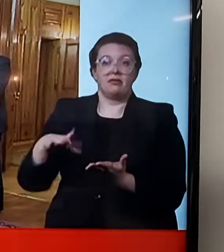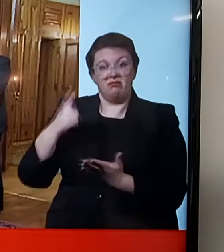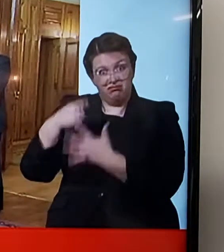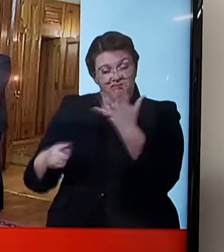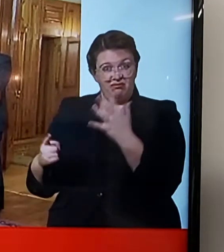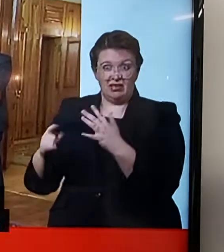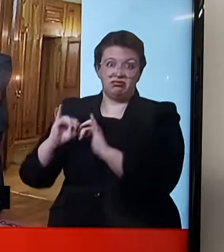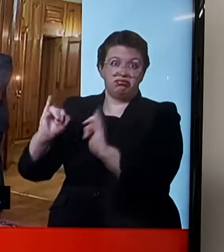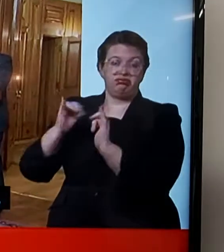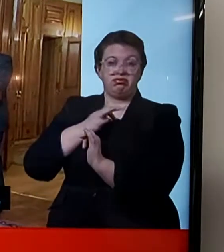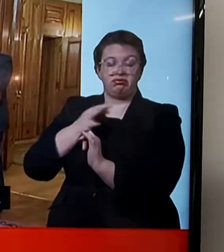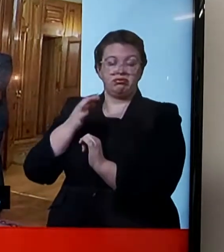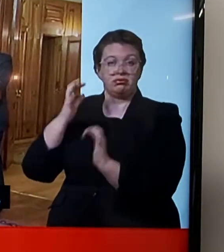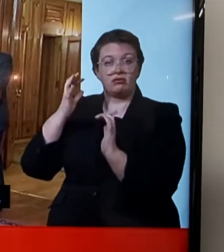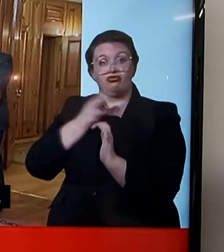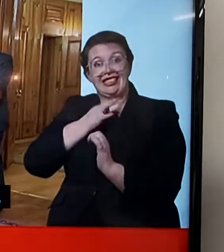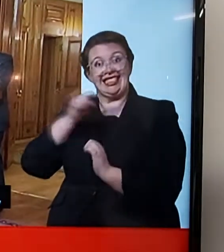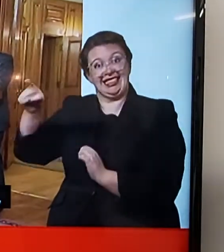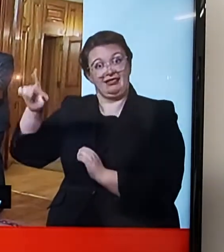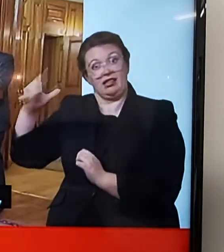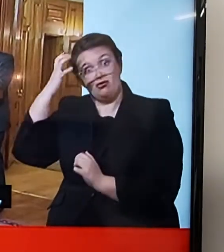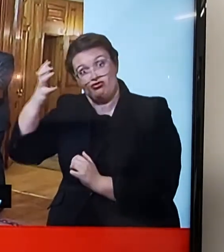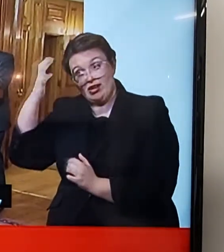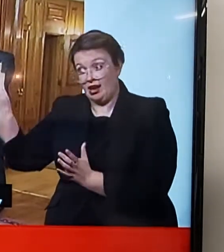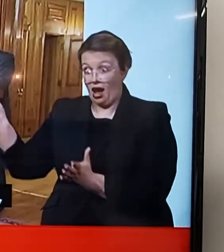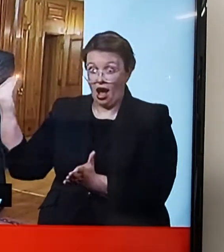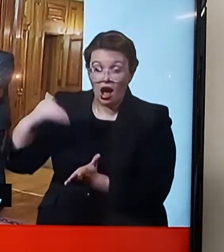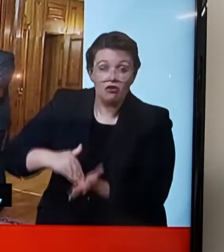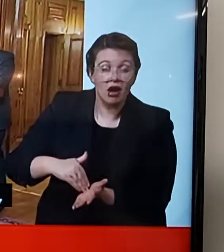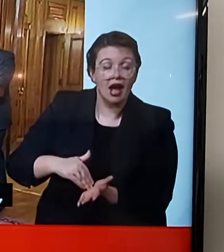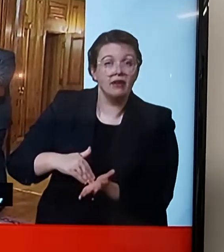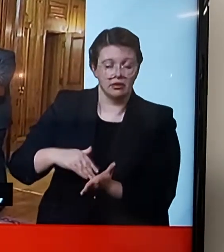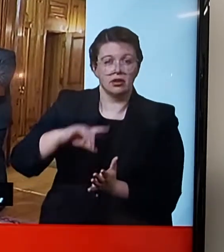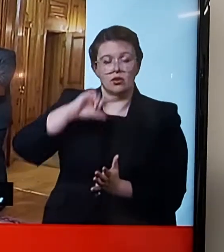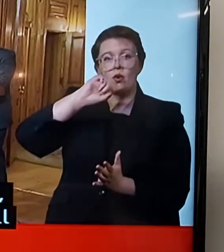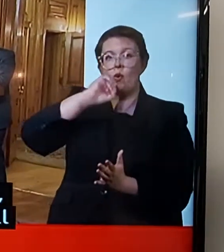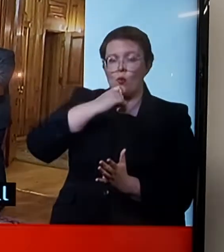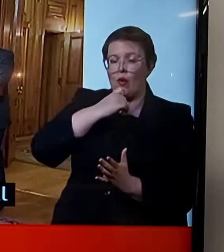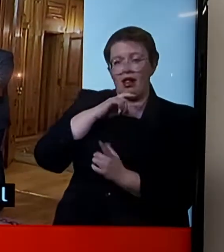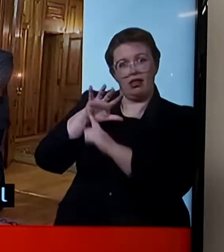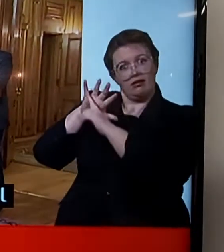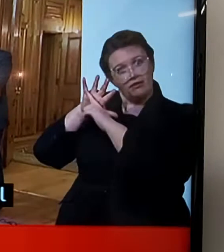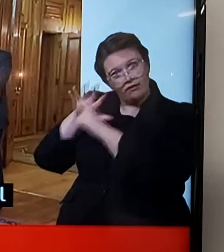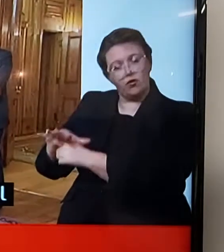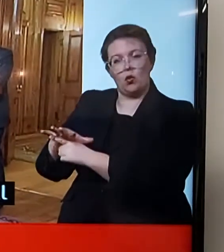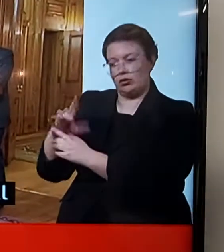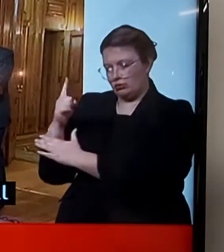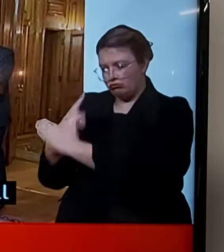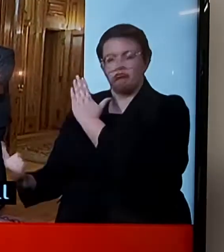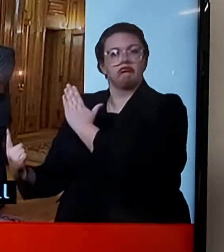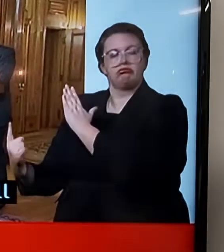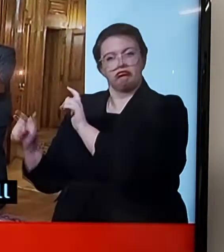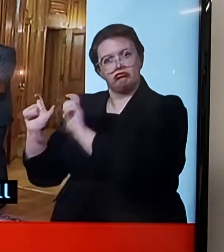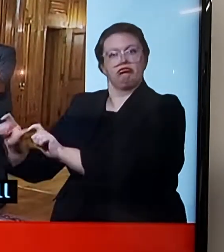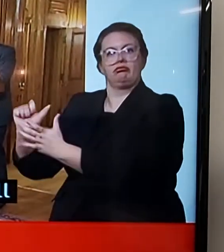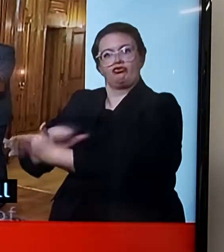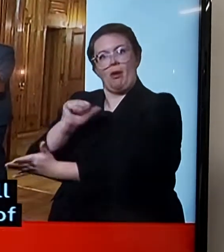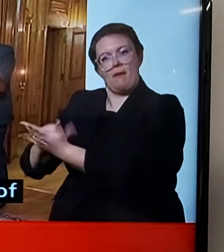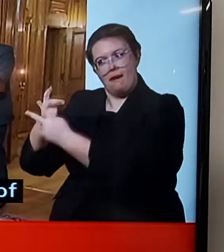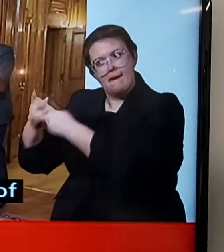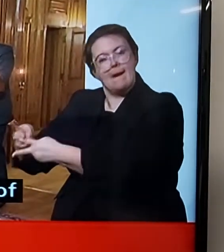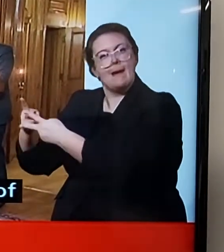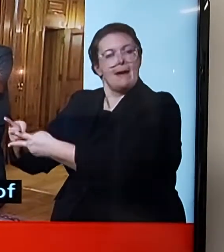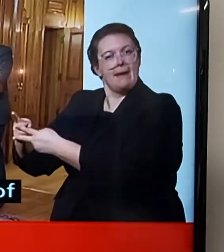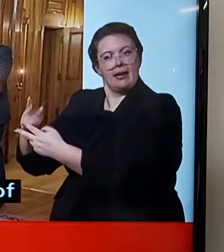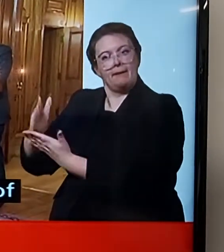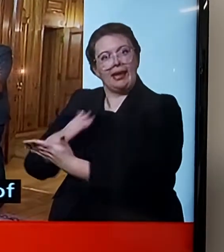way as a country, if you want to be, as we have said, to take and put in special accommodation, and